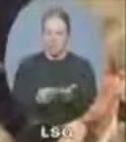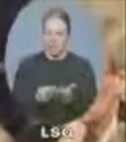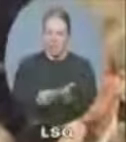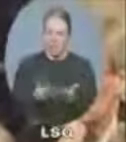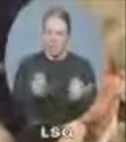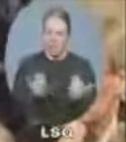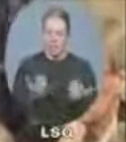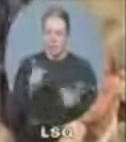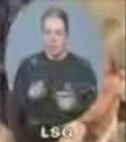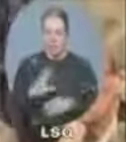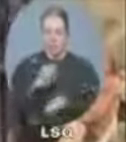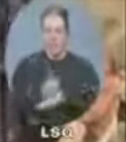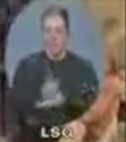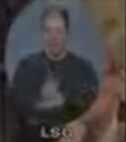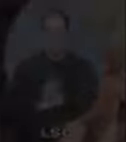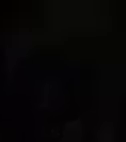enforcement, and start doing your job?